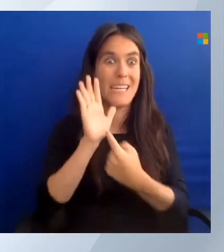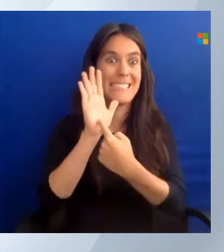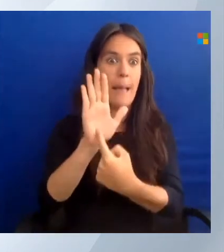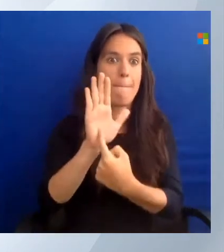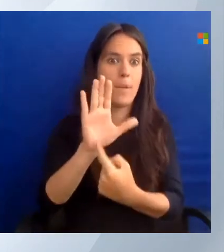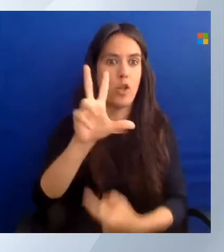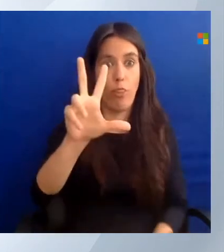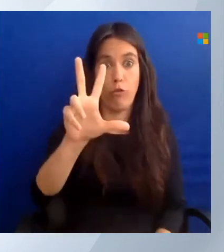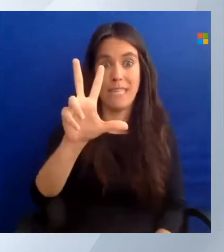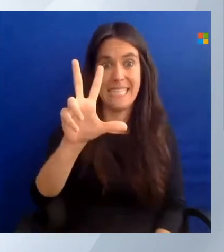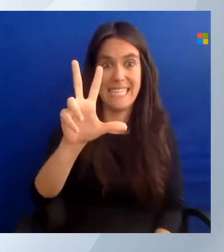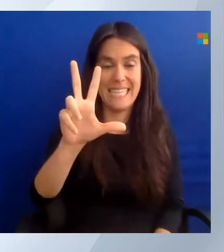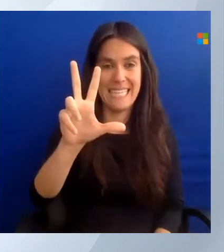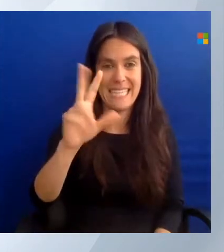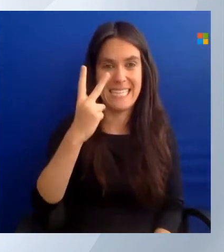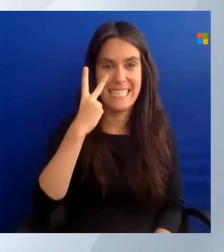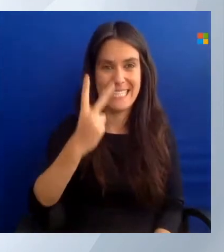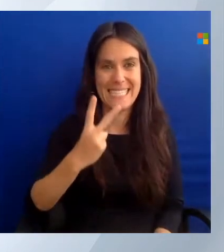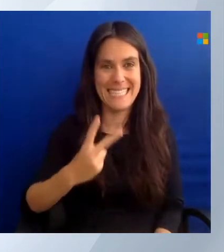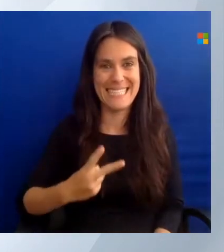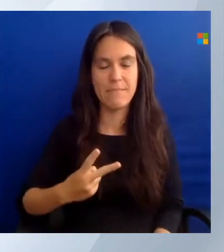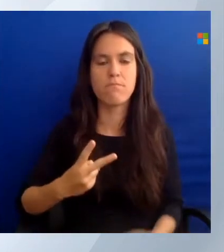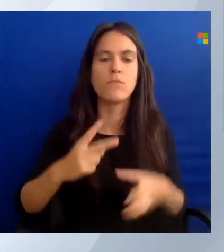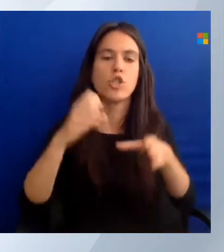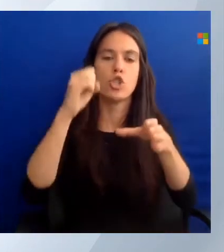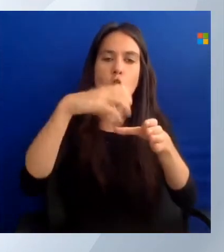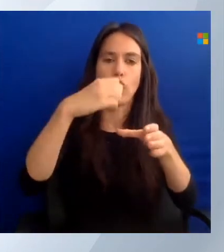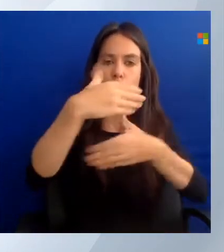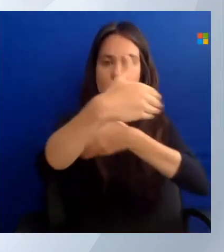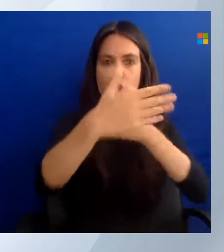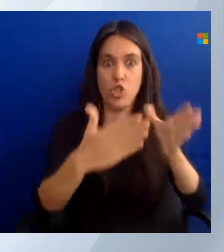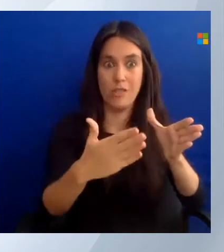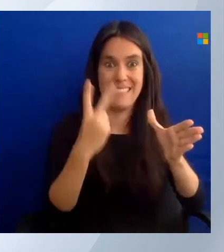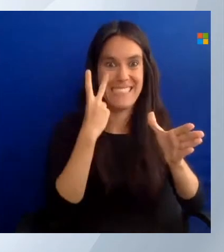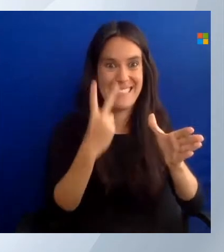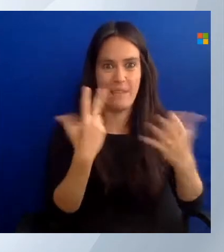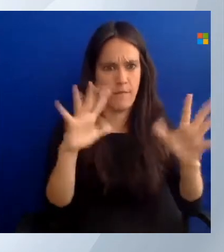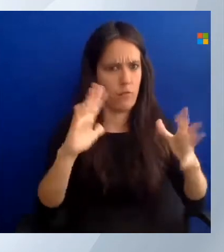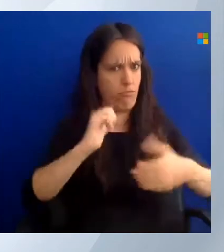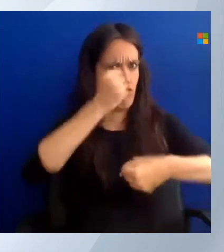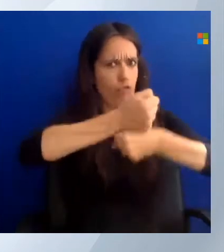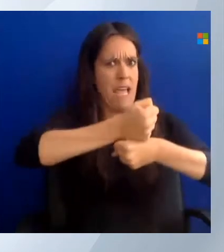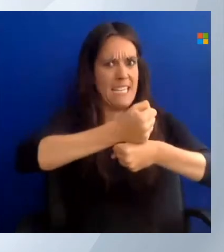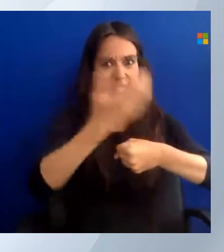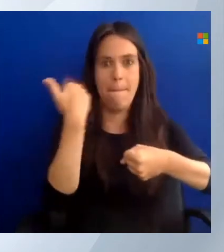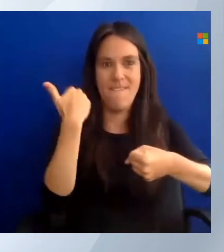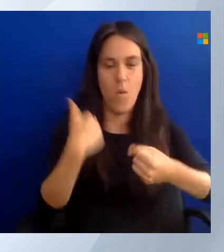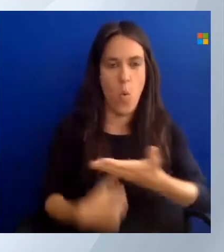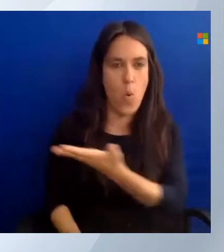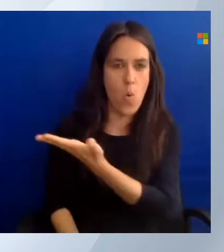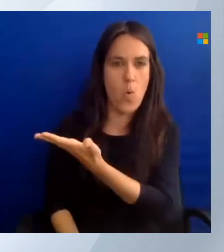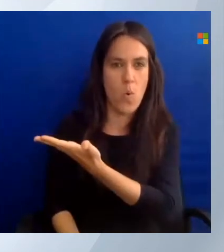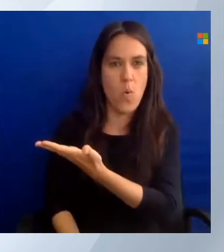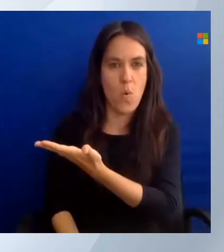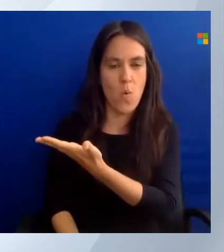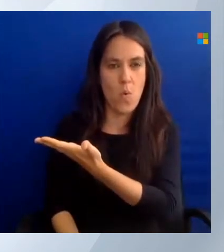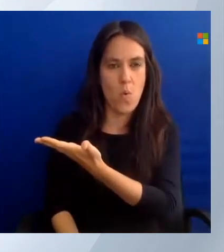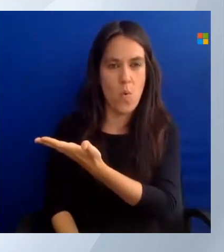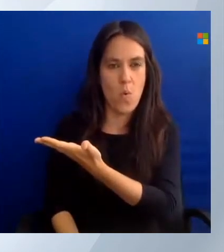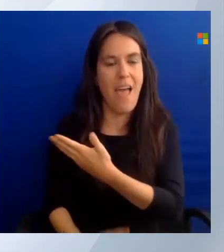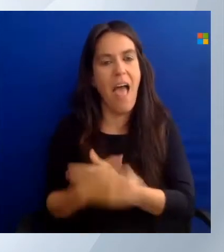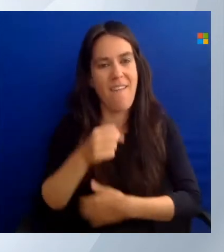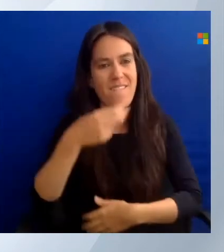and a storage account name. And as you see, it's created its own name with that variable.